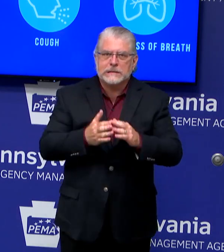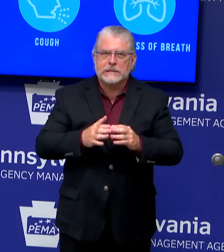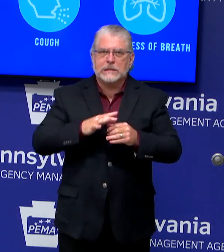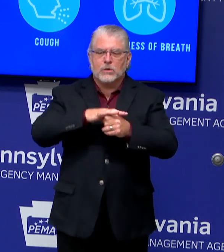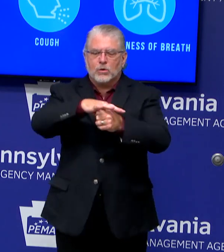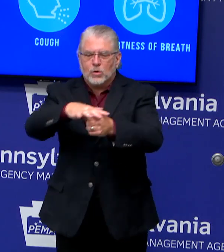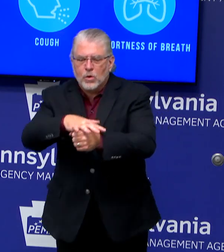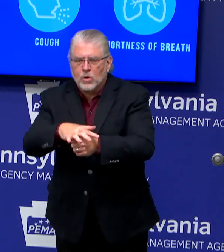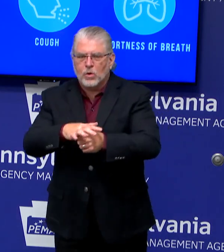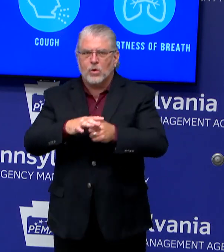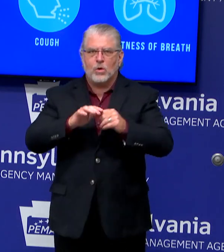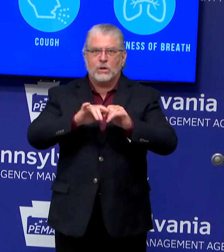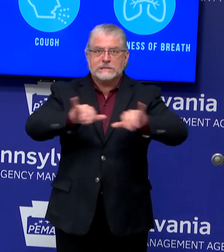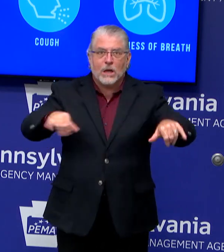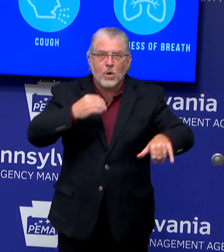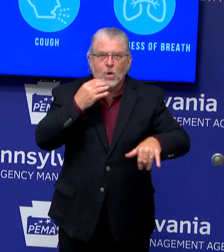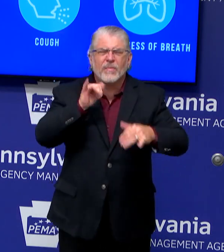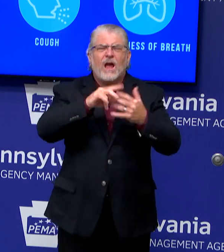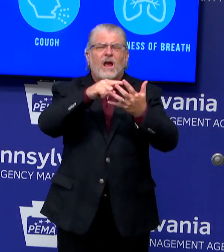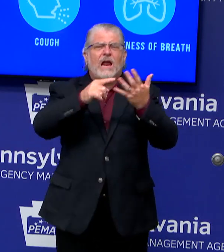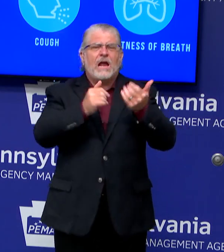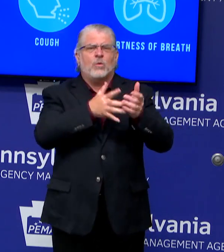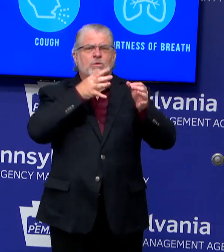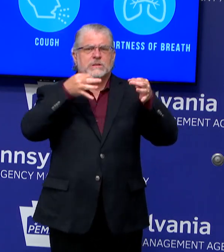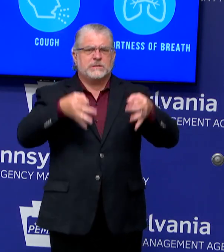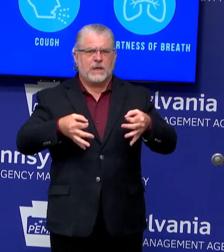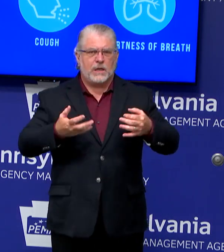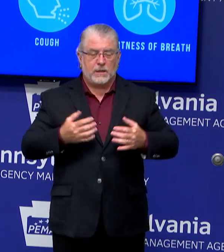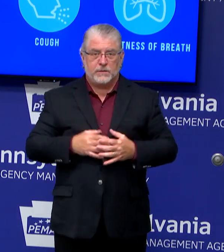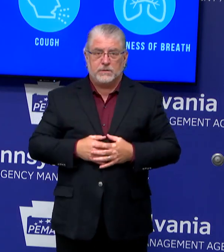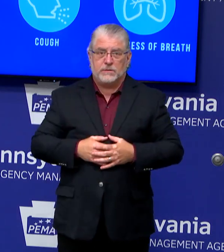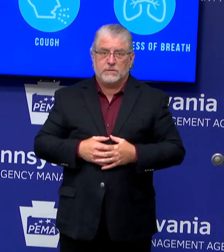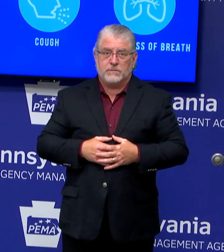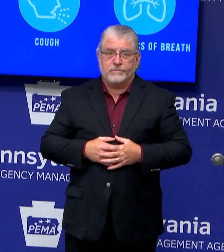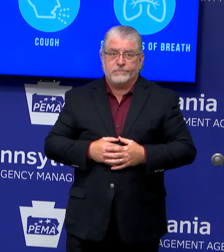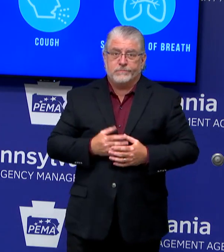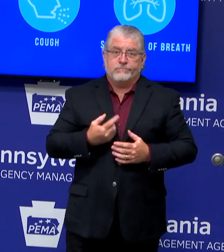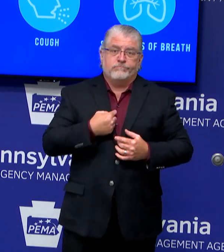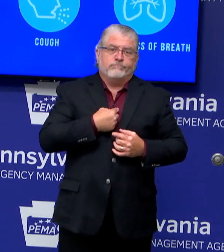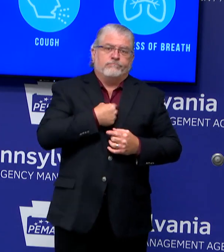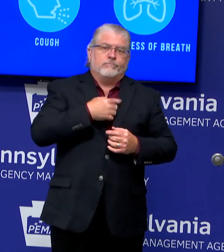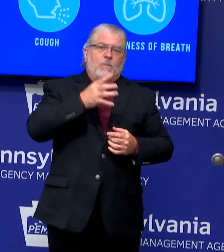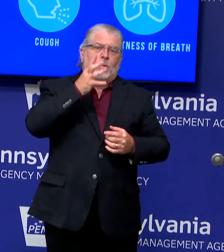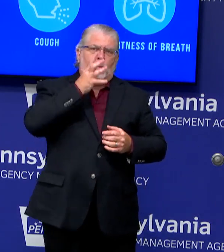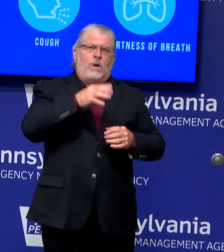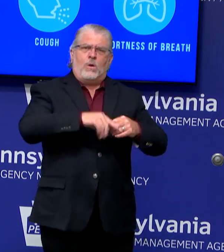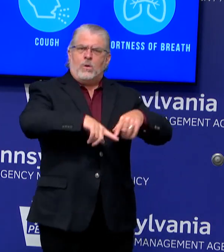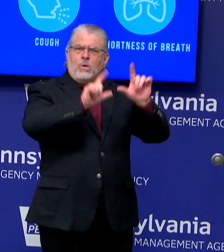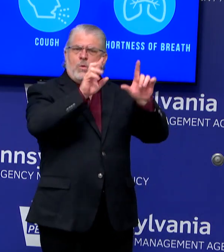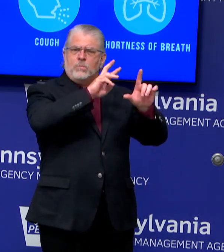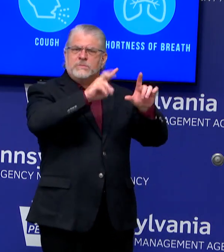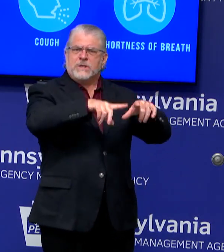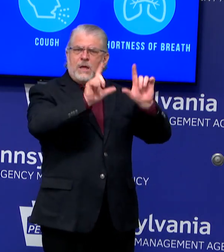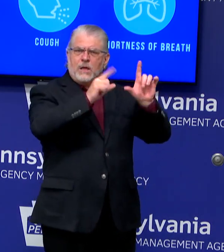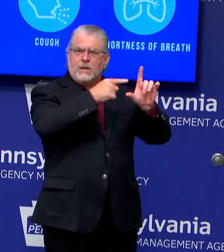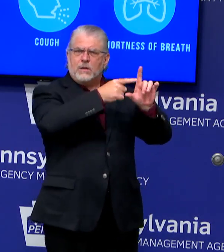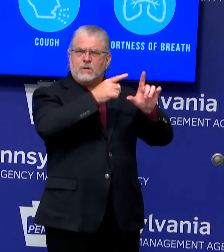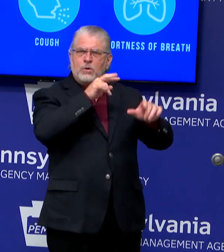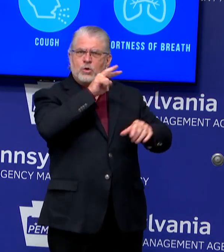dashboard that kind of shows how different counties are doing. And so we're going to be putting that out, hopefully,